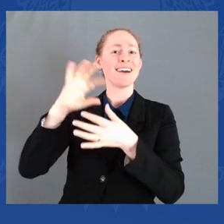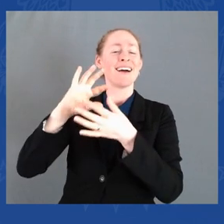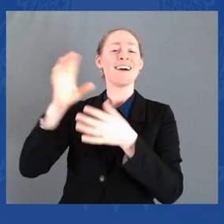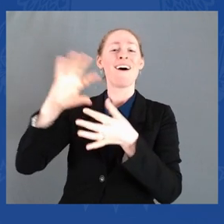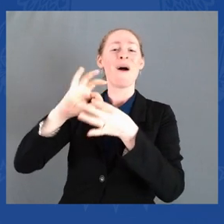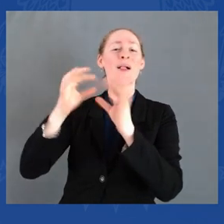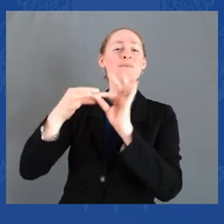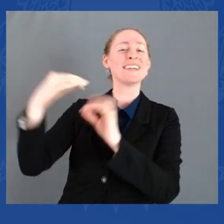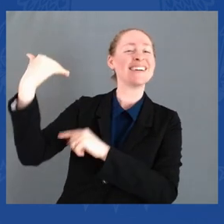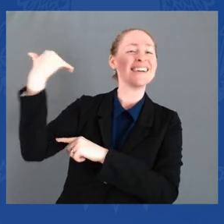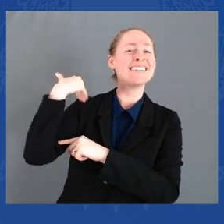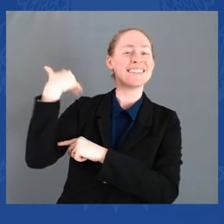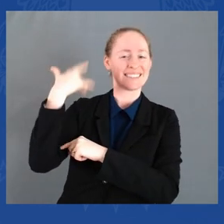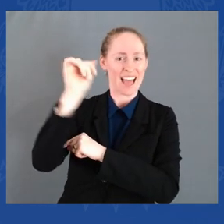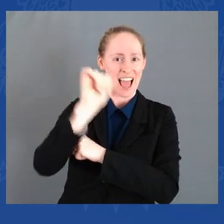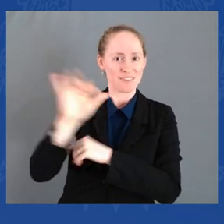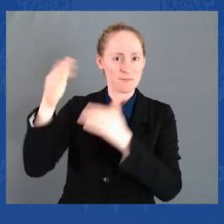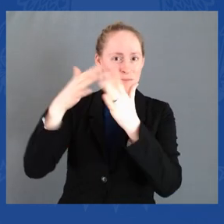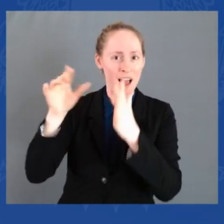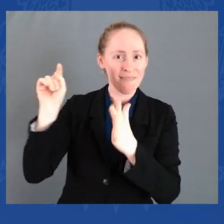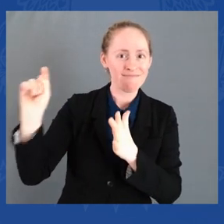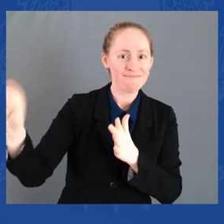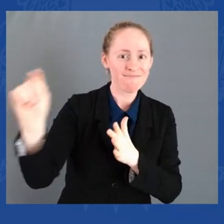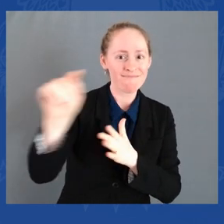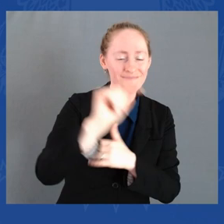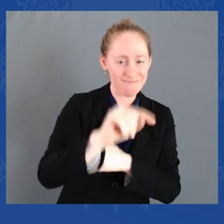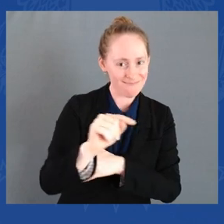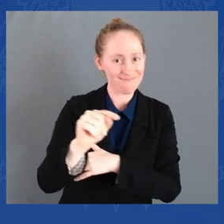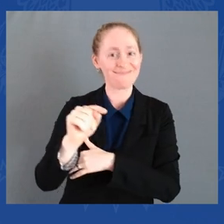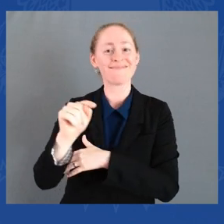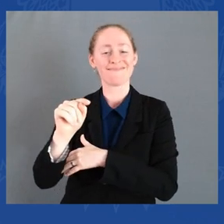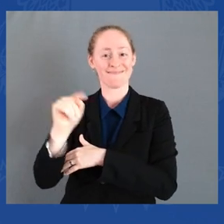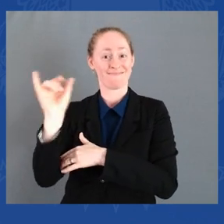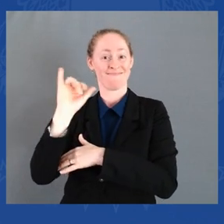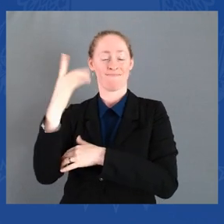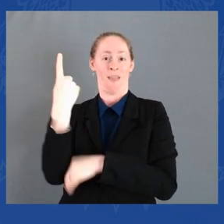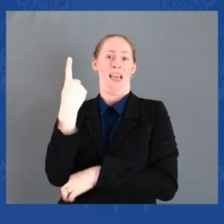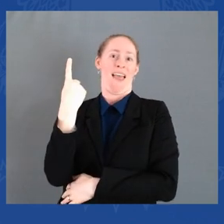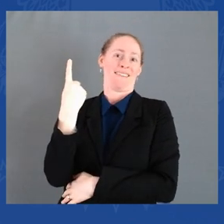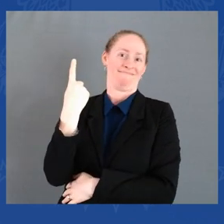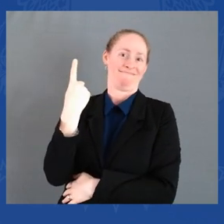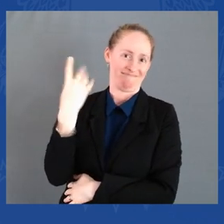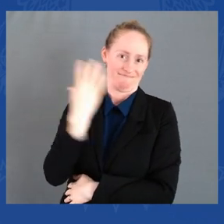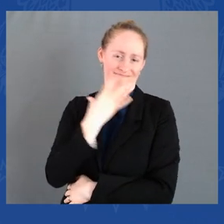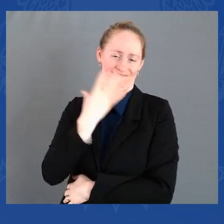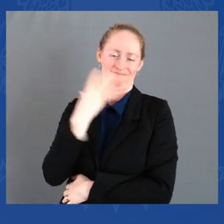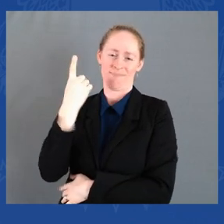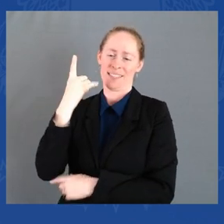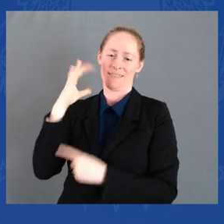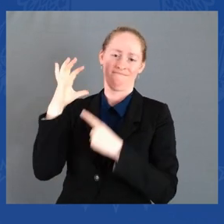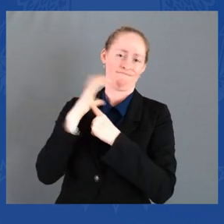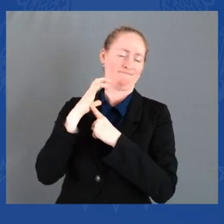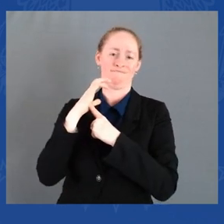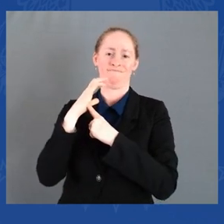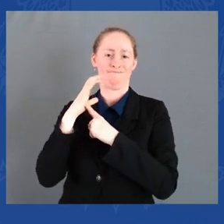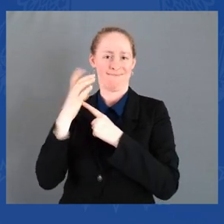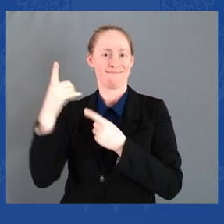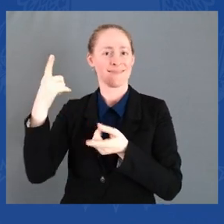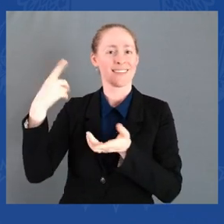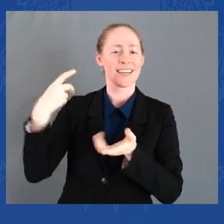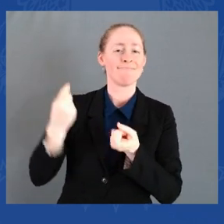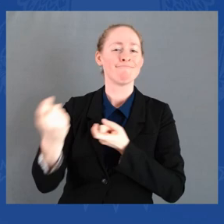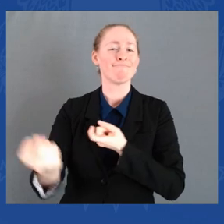decorated figure skater in U.S. history. And also worked on my campaign, also worked on my campaign,